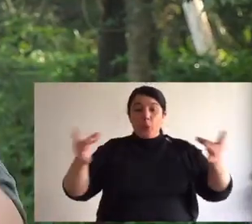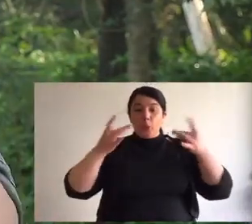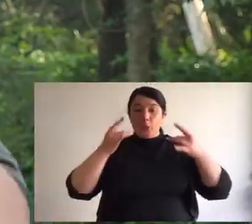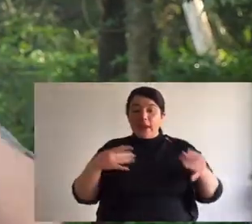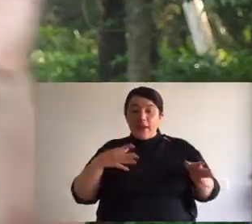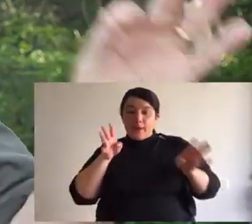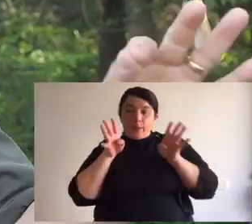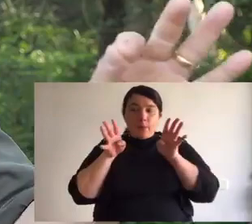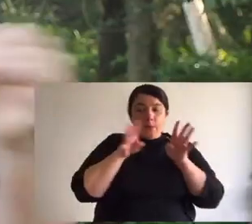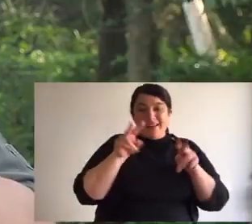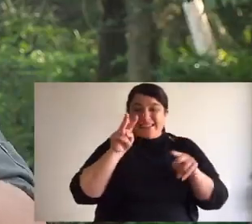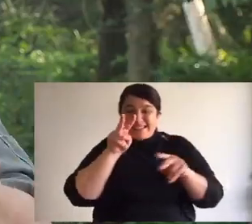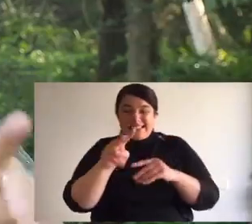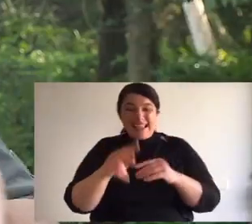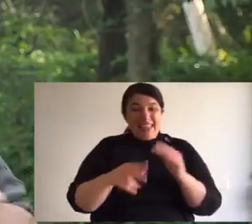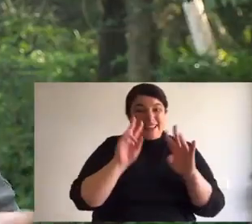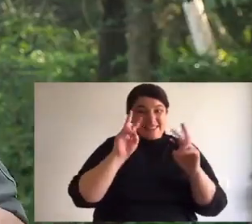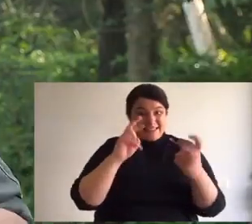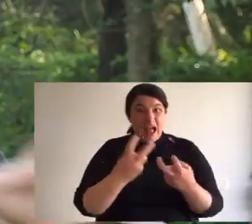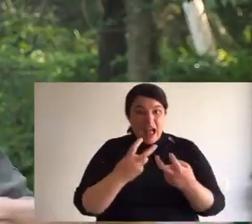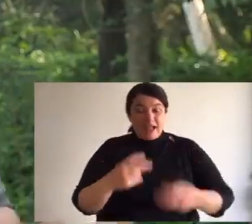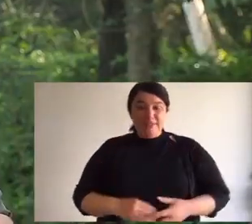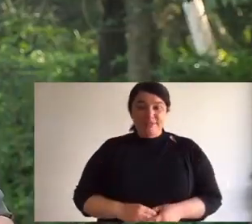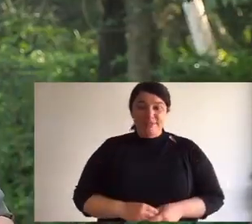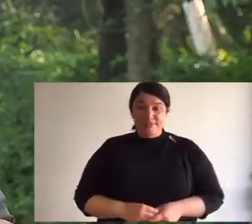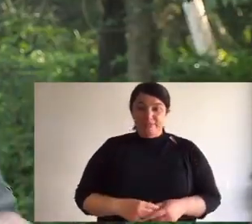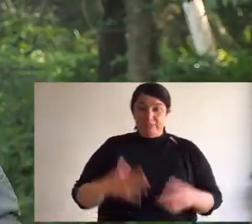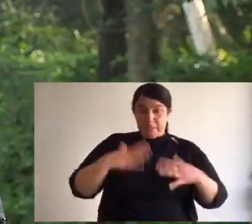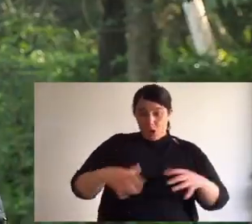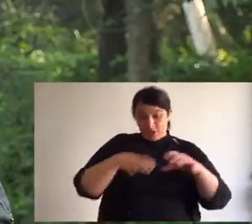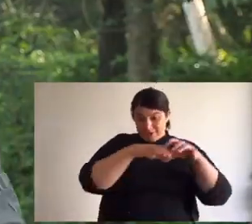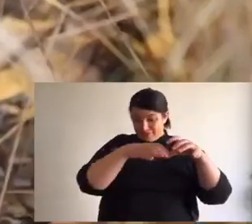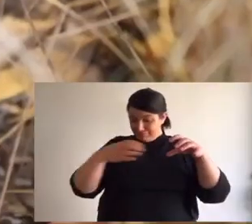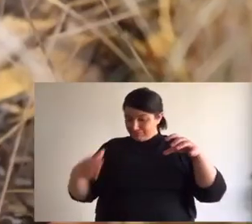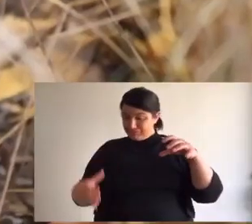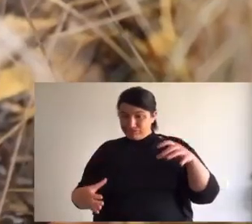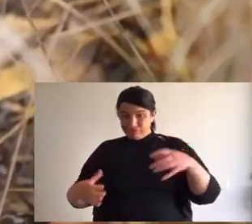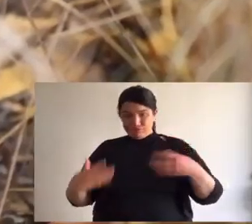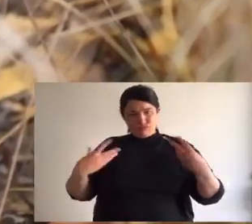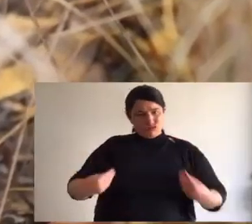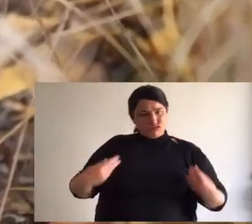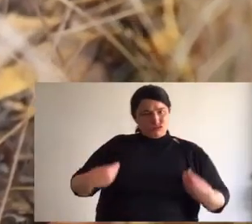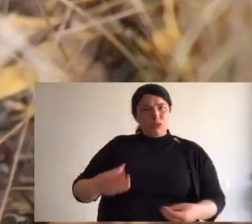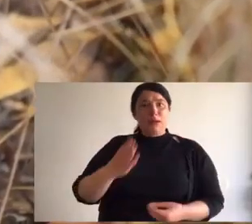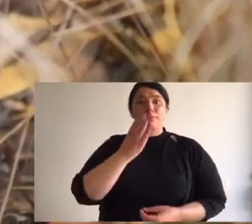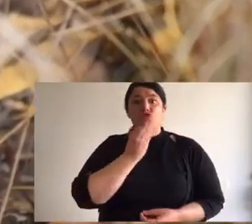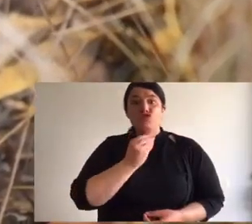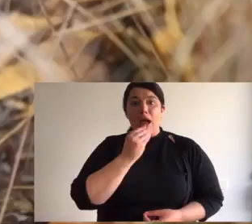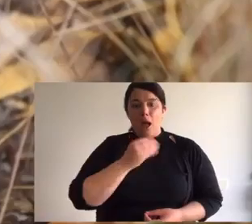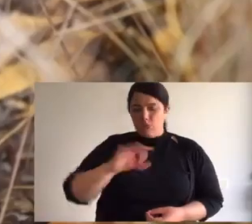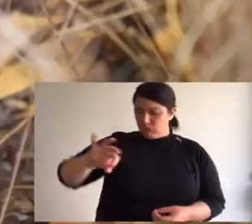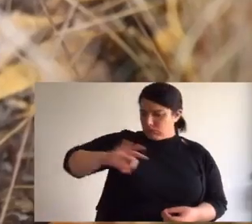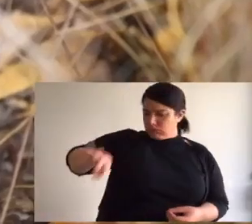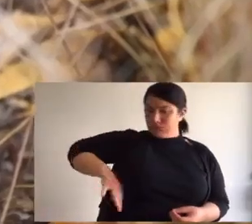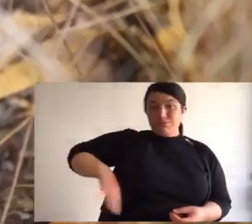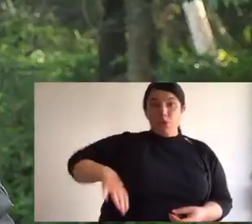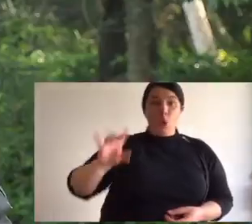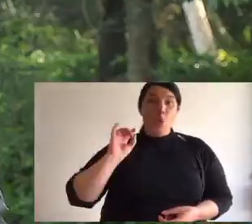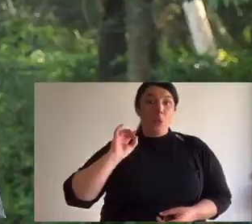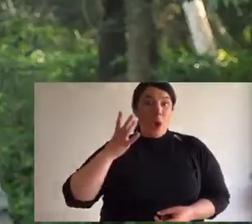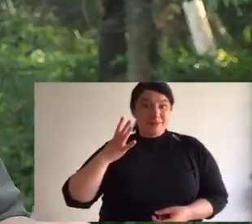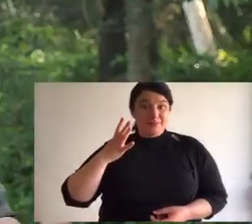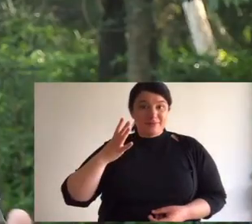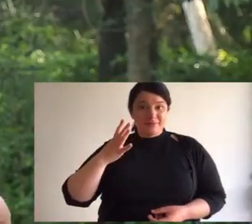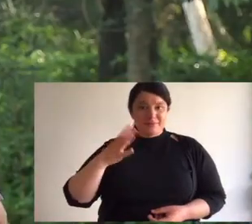nose. Long whiskers to be able to feel their way around in the dark. And when we have a look at the body it's fawn or brown